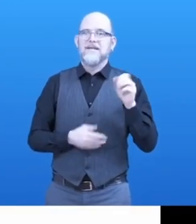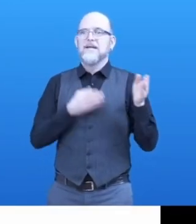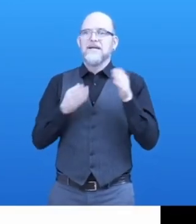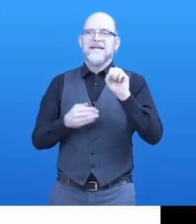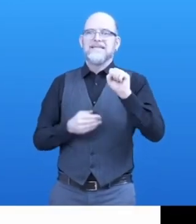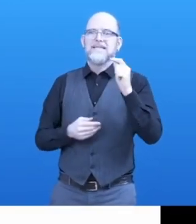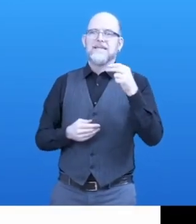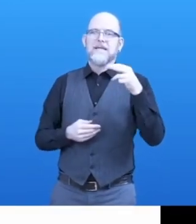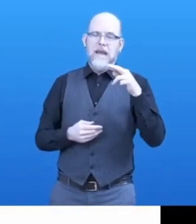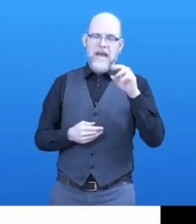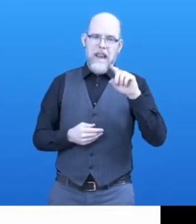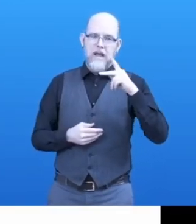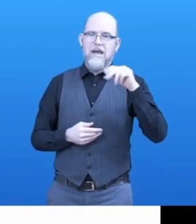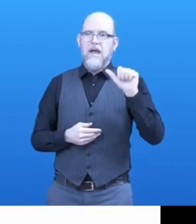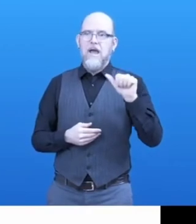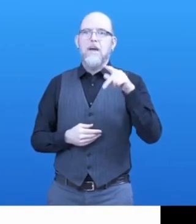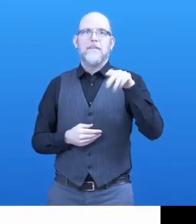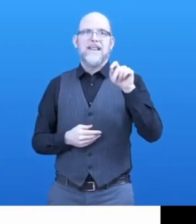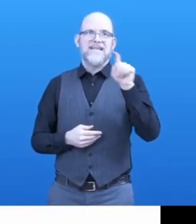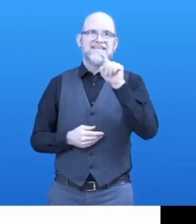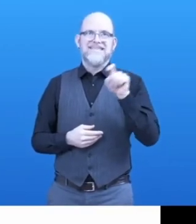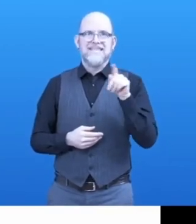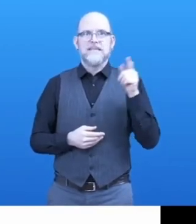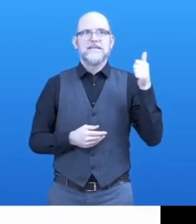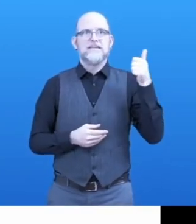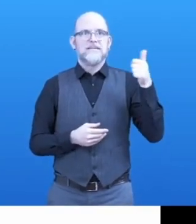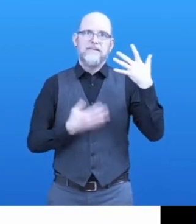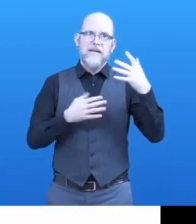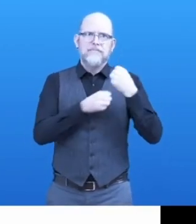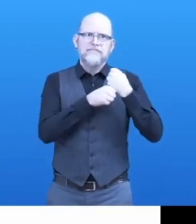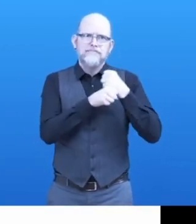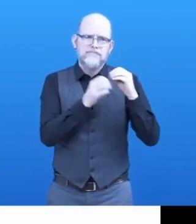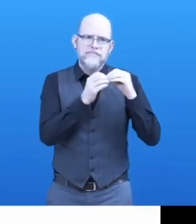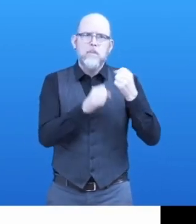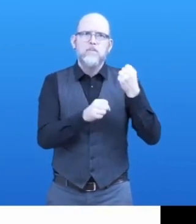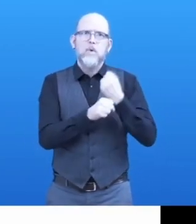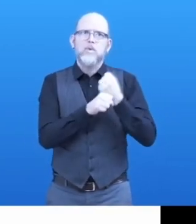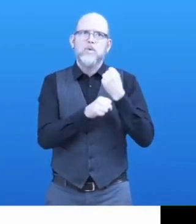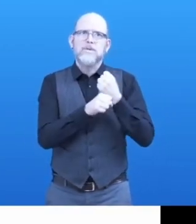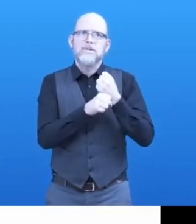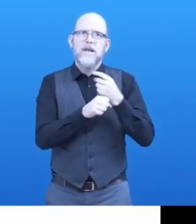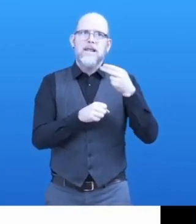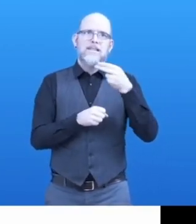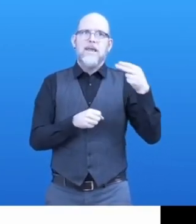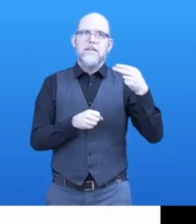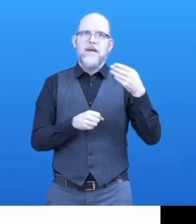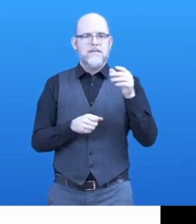using mobile Braille keyboard for mobile devices.